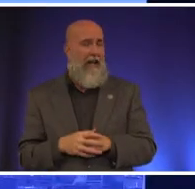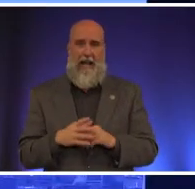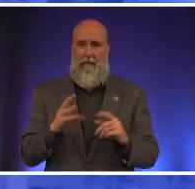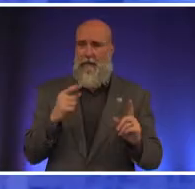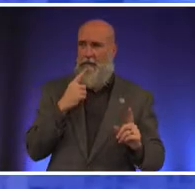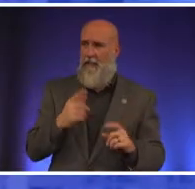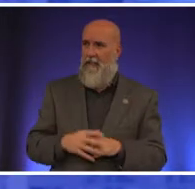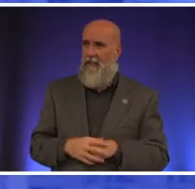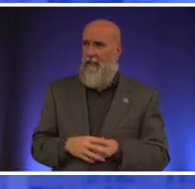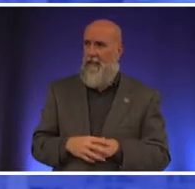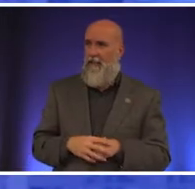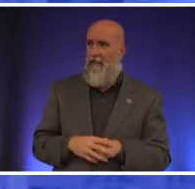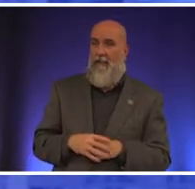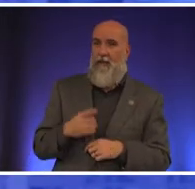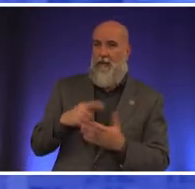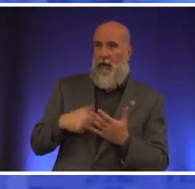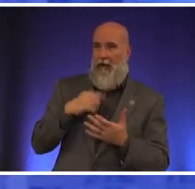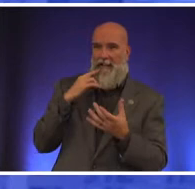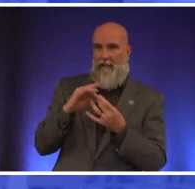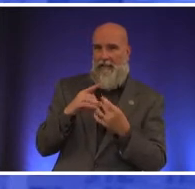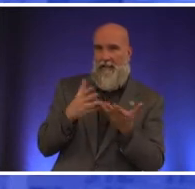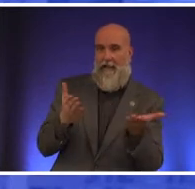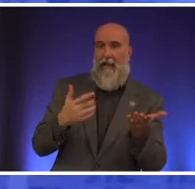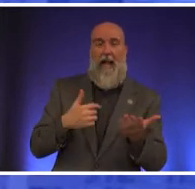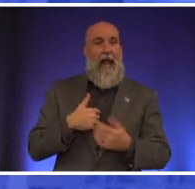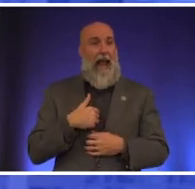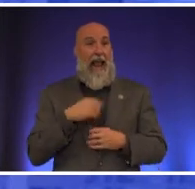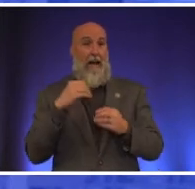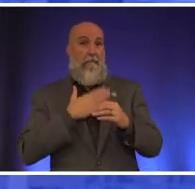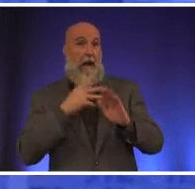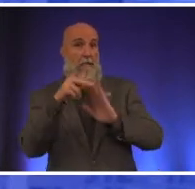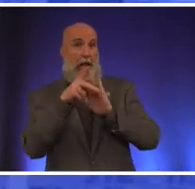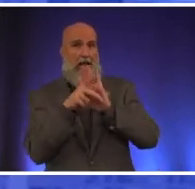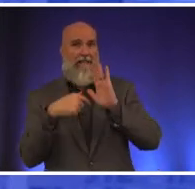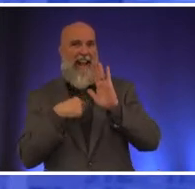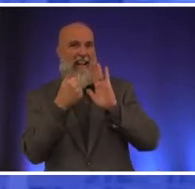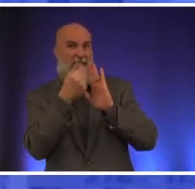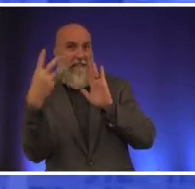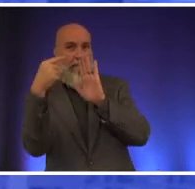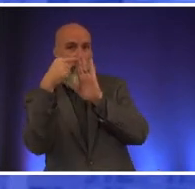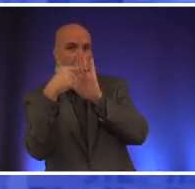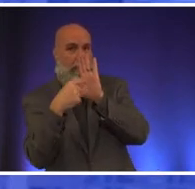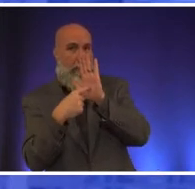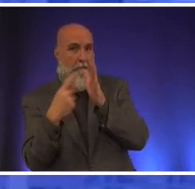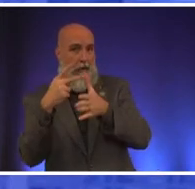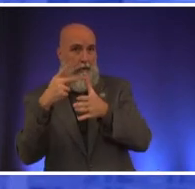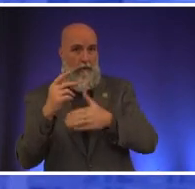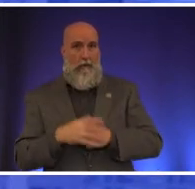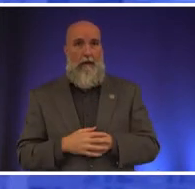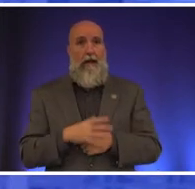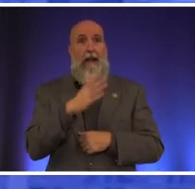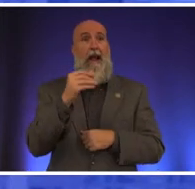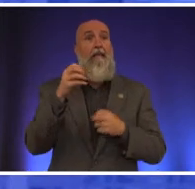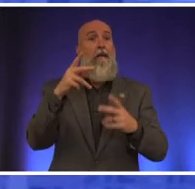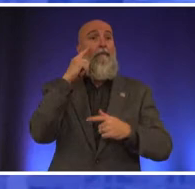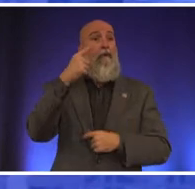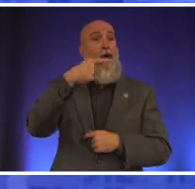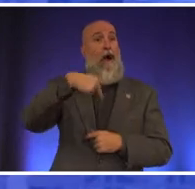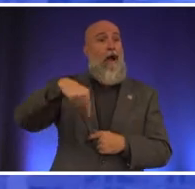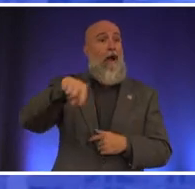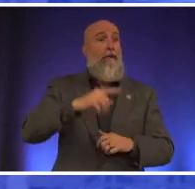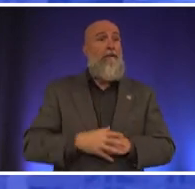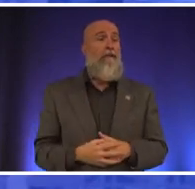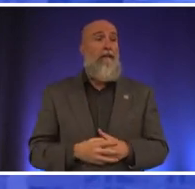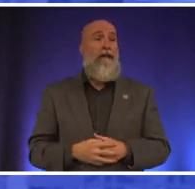and in my policy i have outlined several uh priorities and the opportunity for us to uh